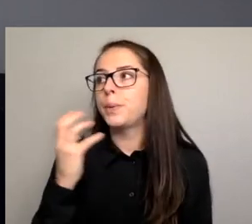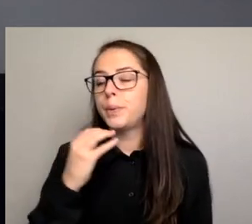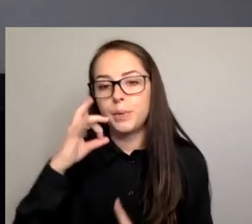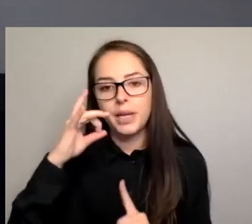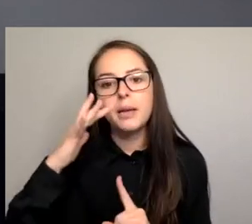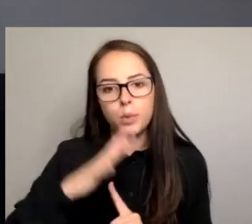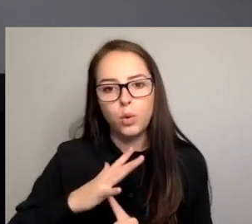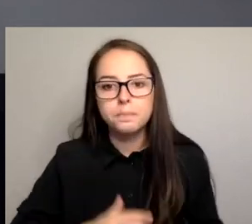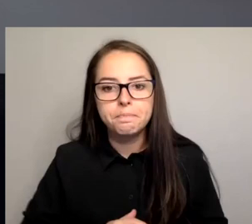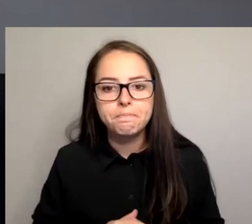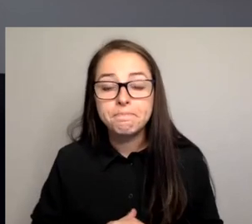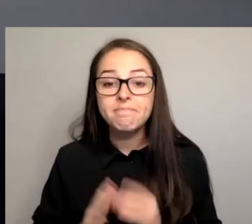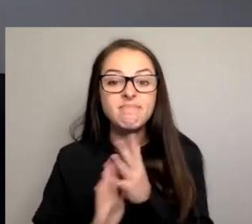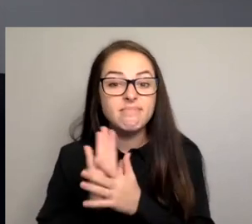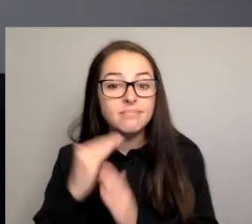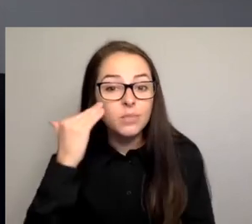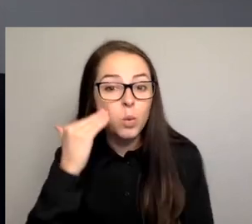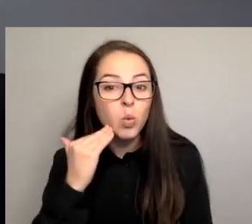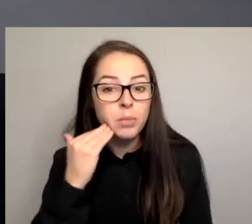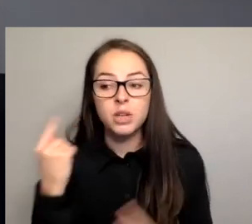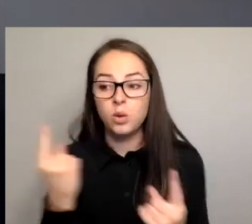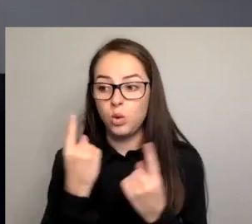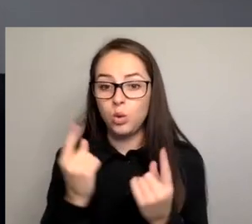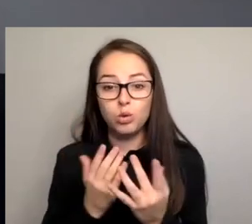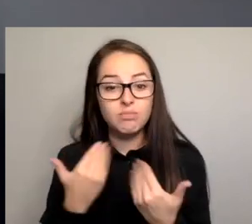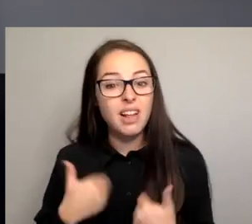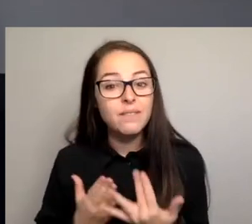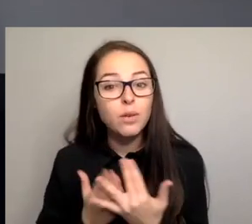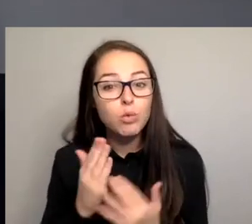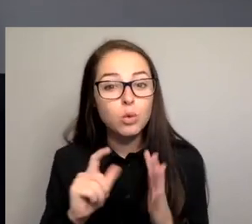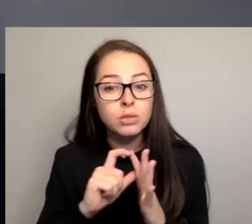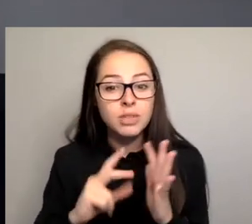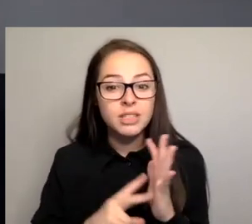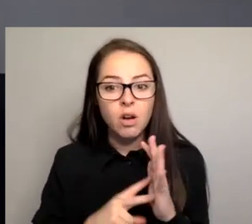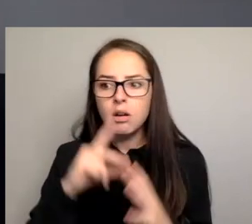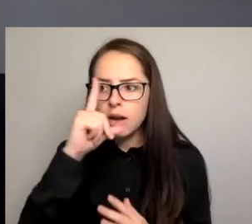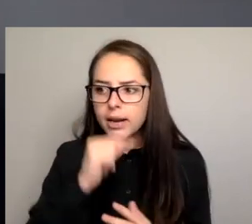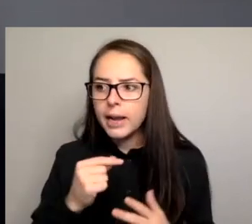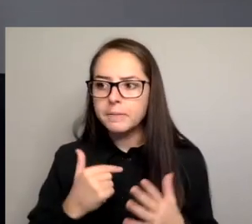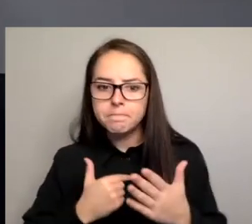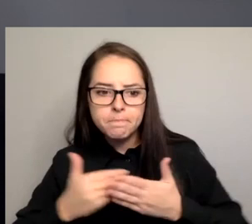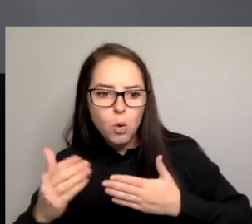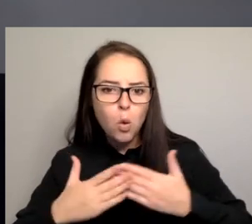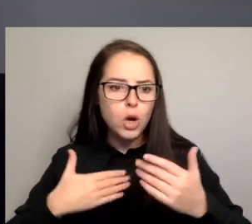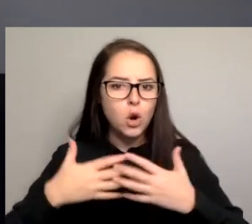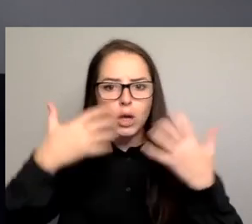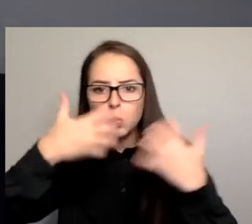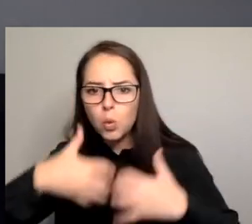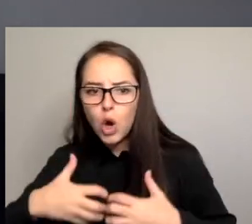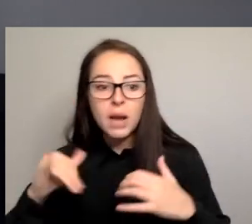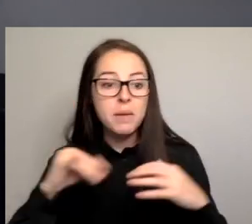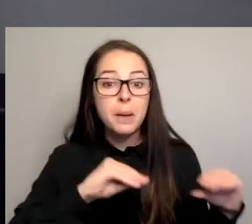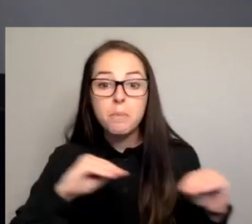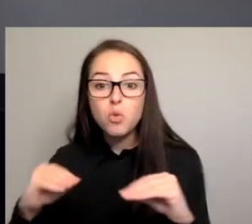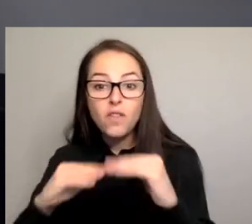it enables women impacted by violence to make the necessary arrangements perhaps to move house or to